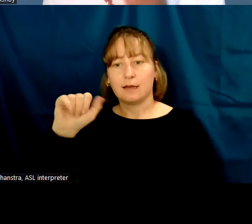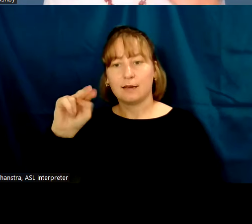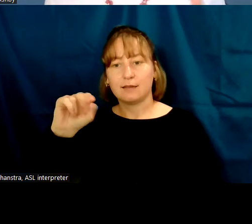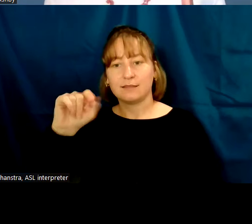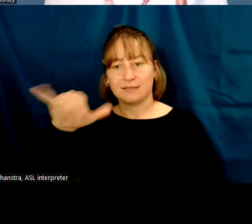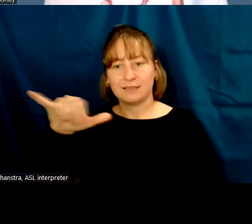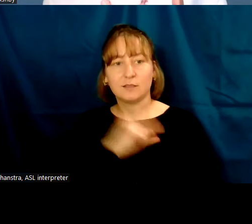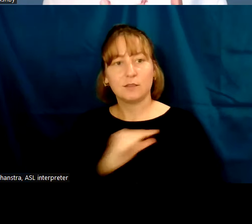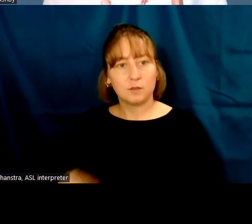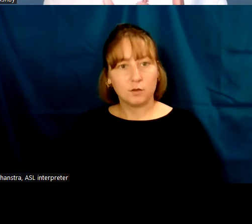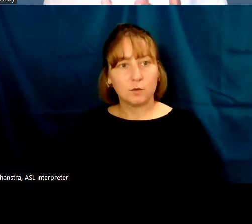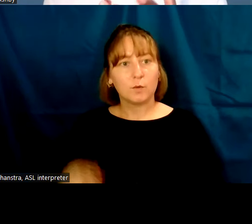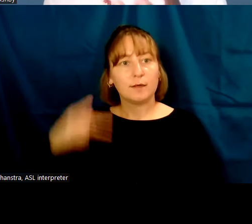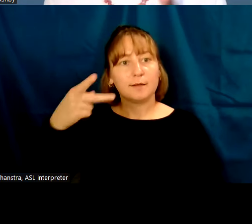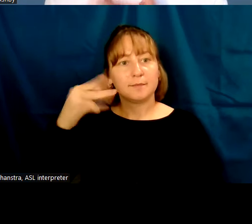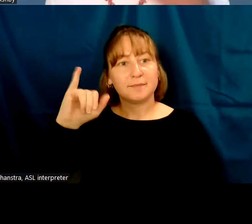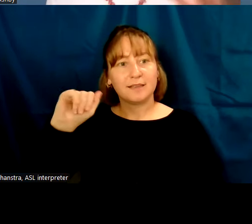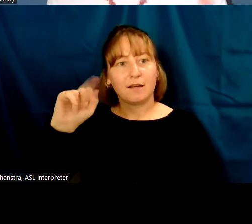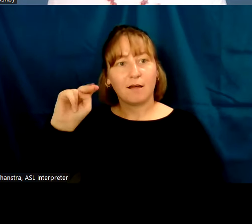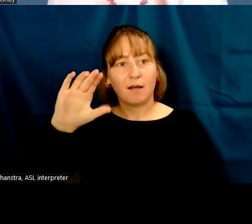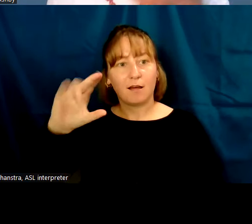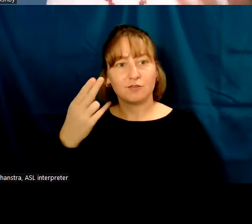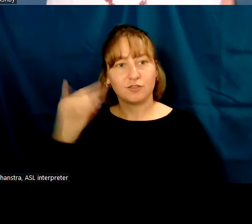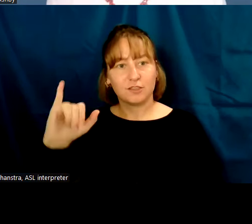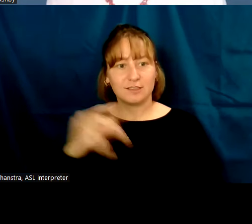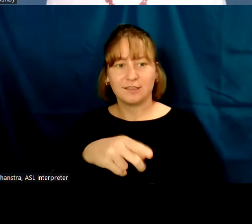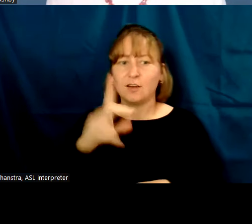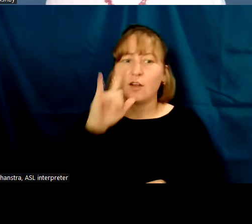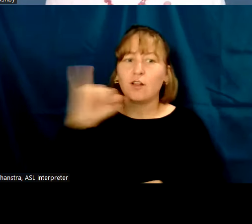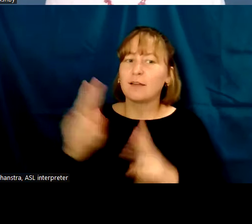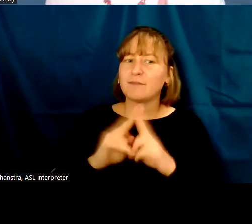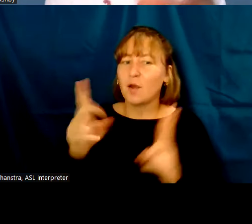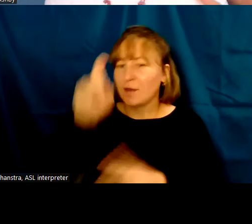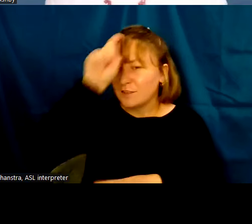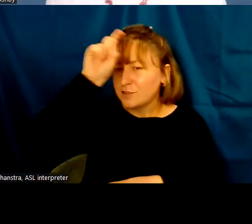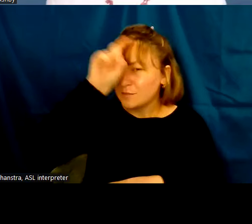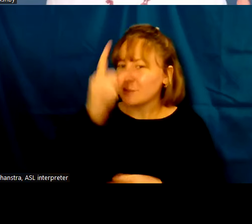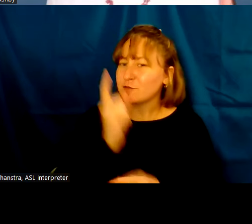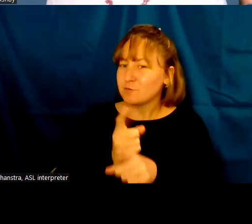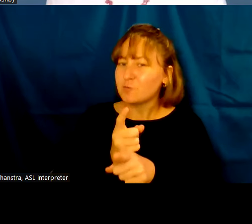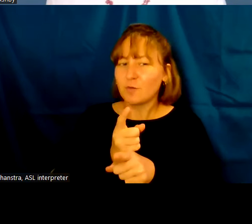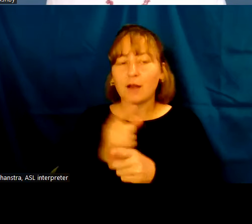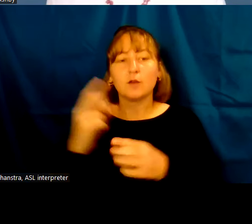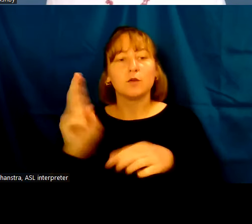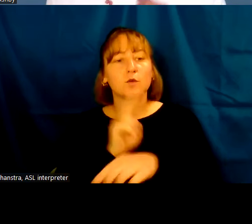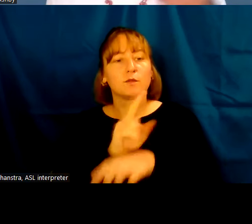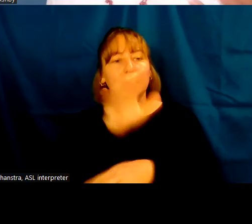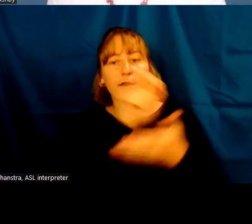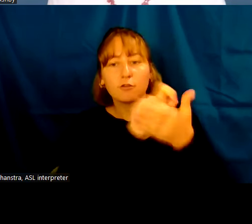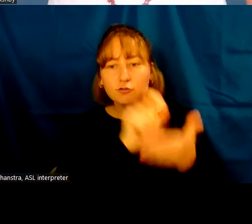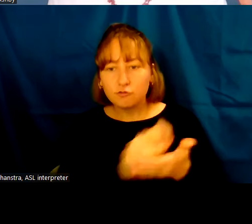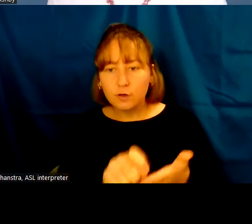Looking very Egyptian, right? So this is a period when they're using Egyptian script, they're worshiping Egyptian